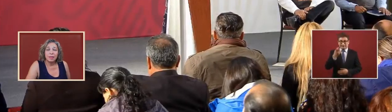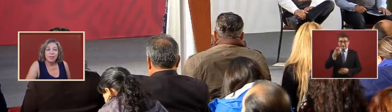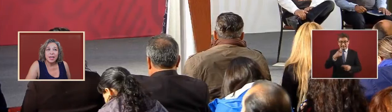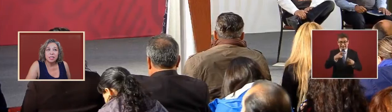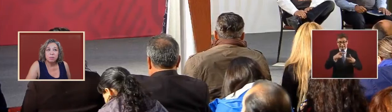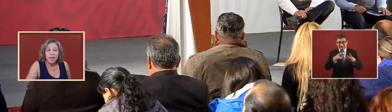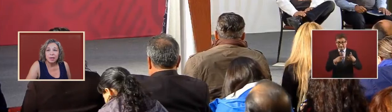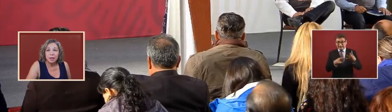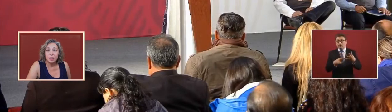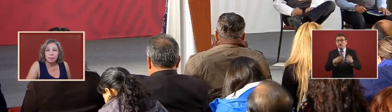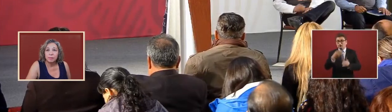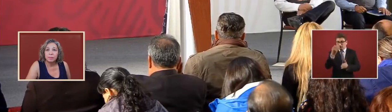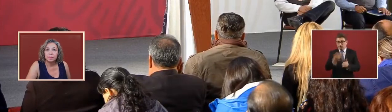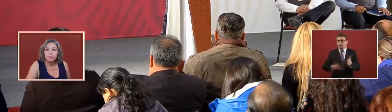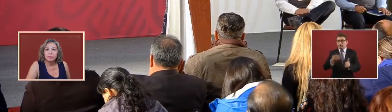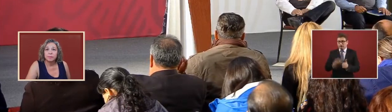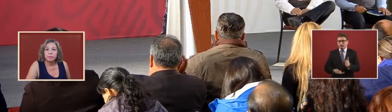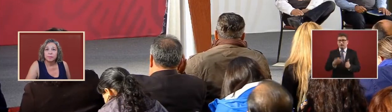and that is pending